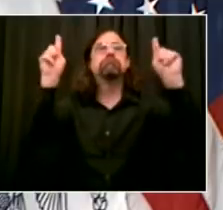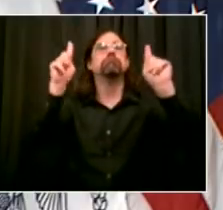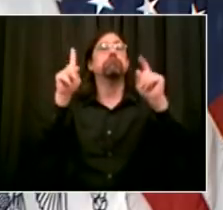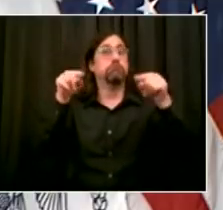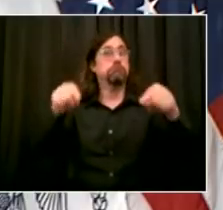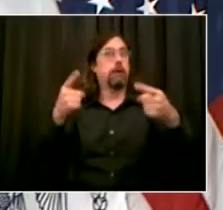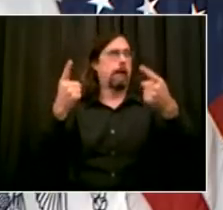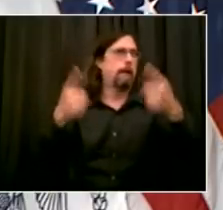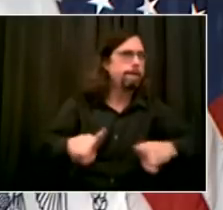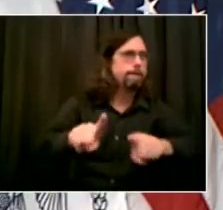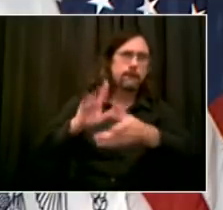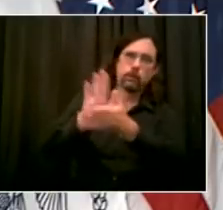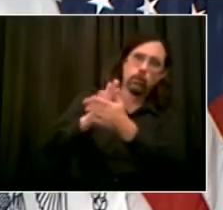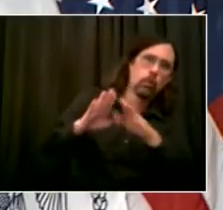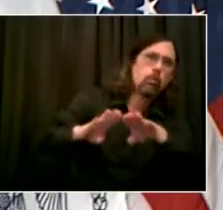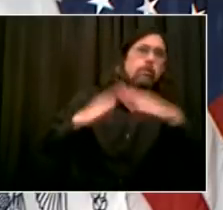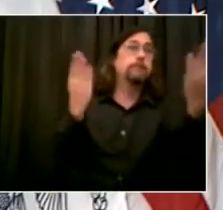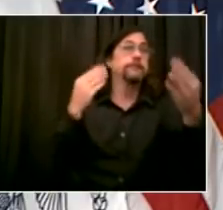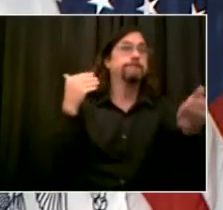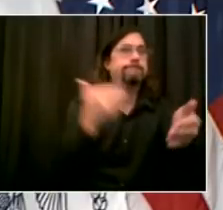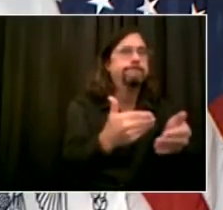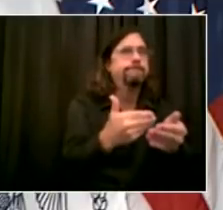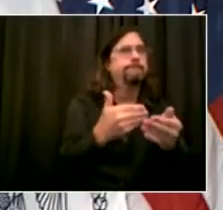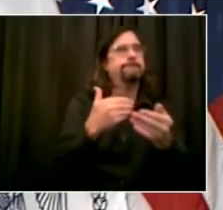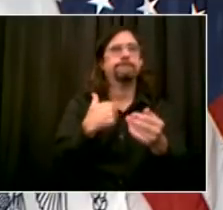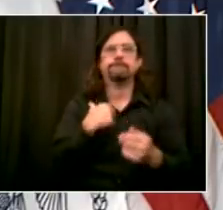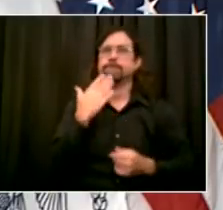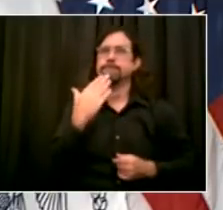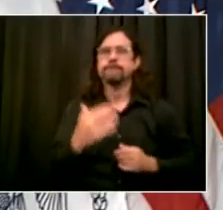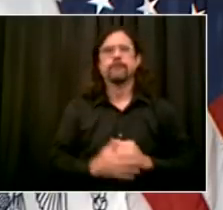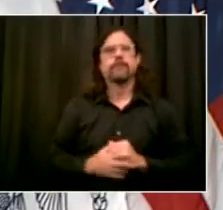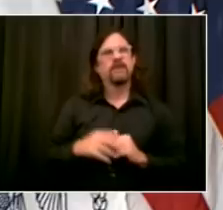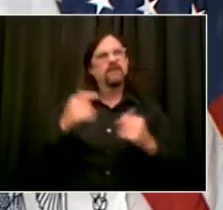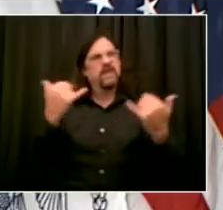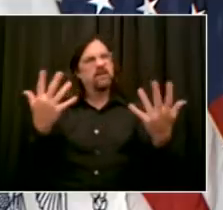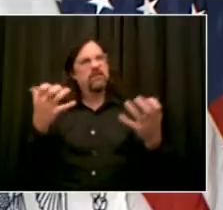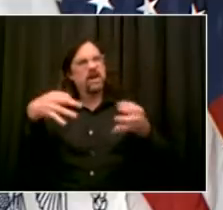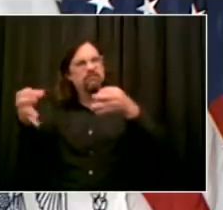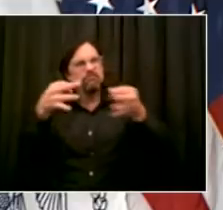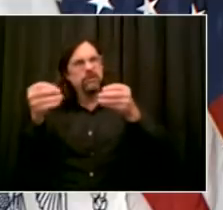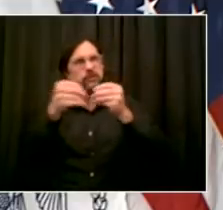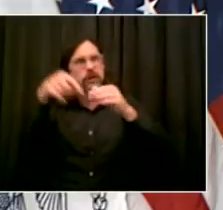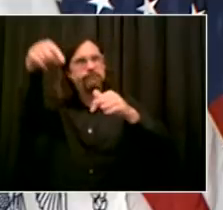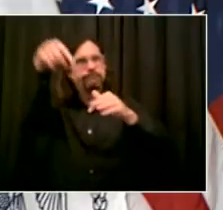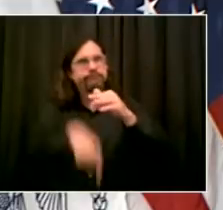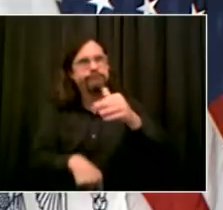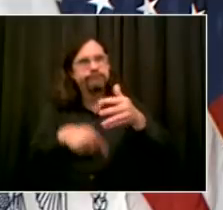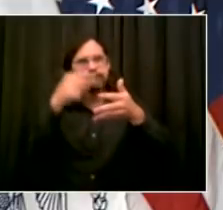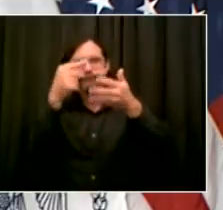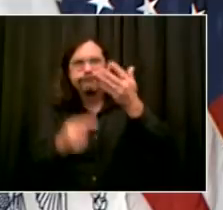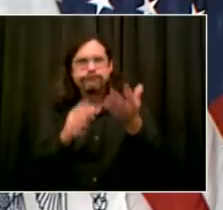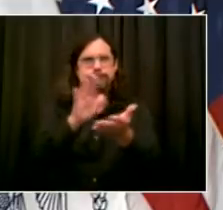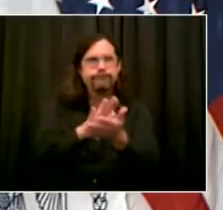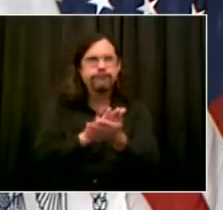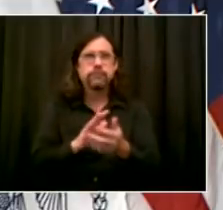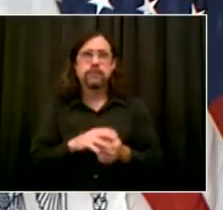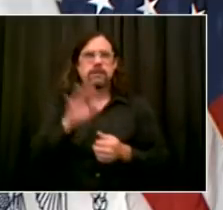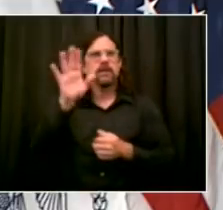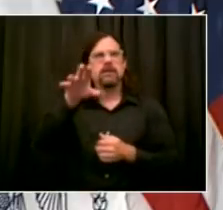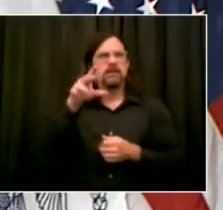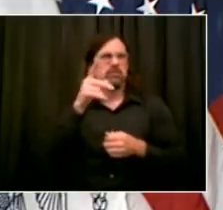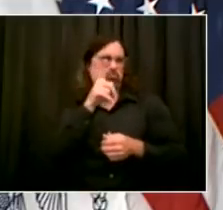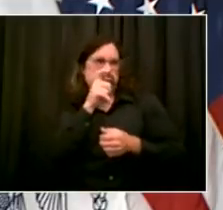of the entire city government. Everyone is involved in this mission. It's common cause. We are all working together,